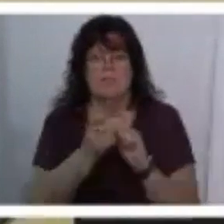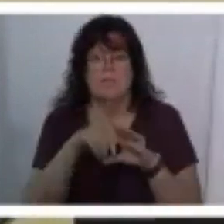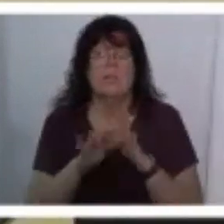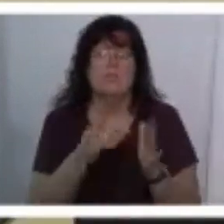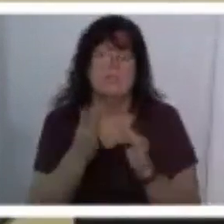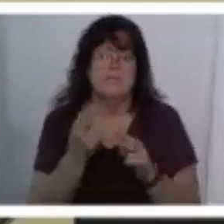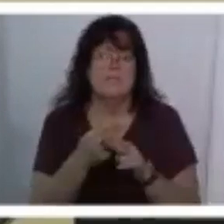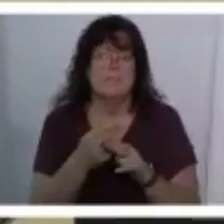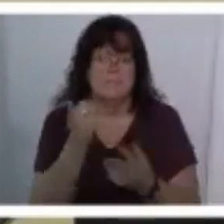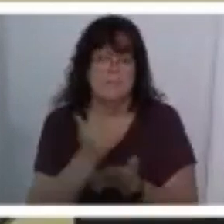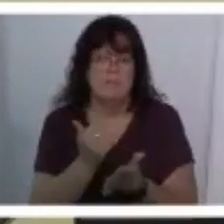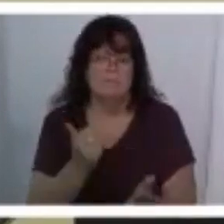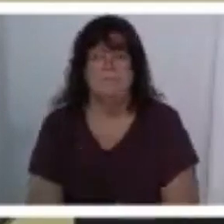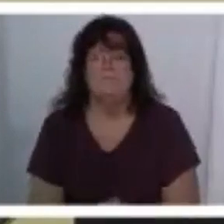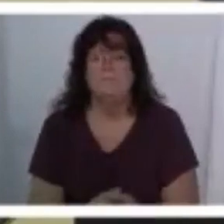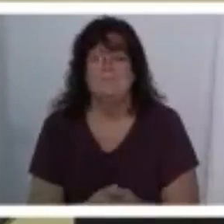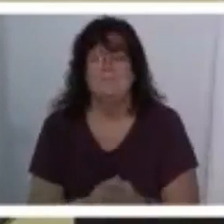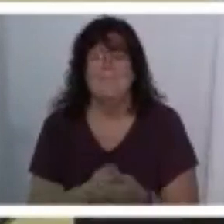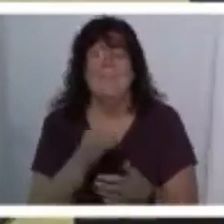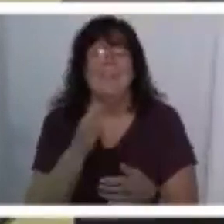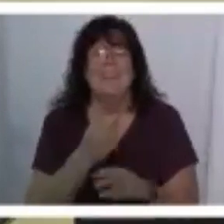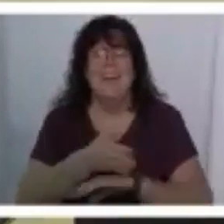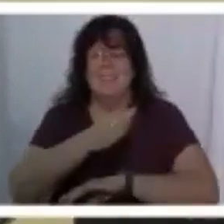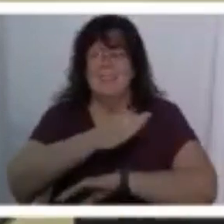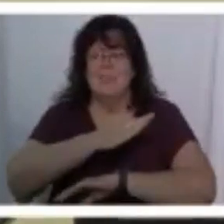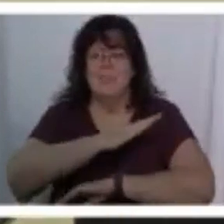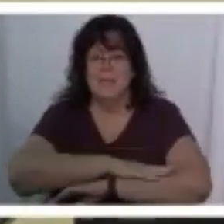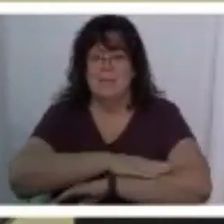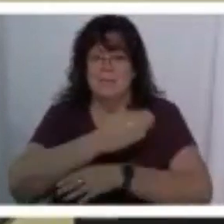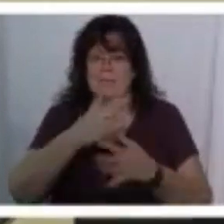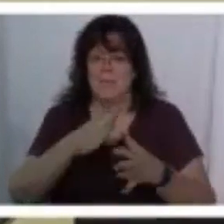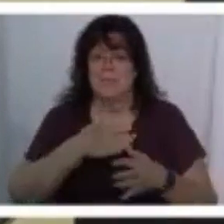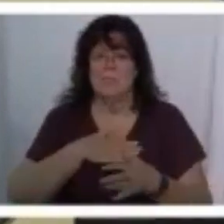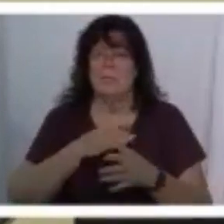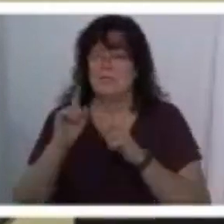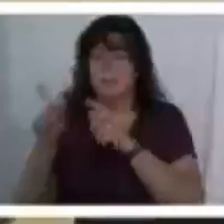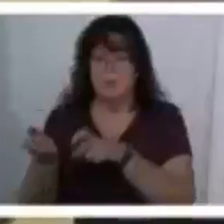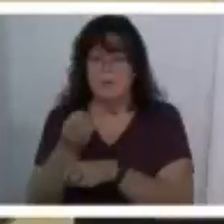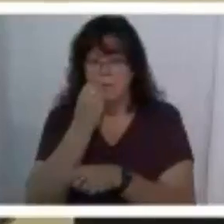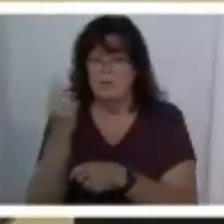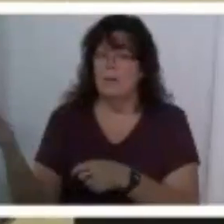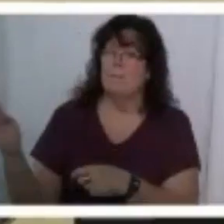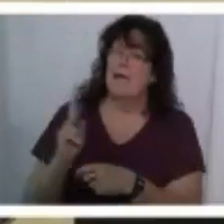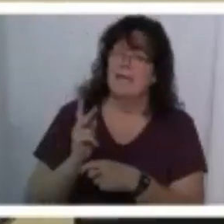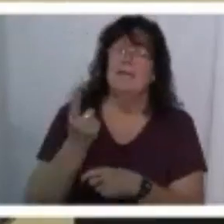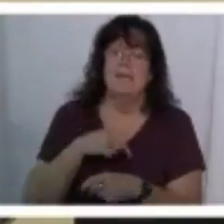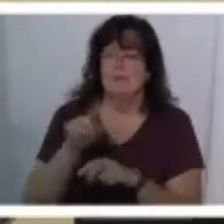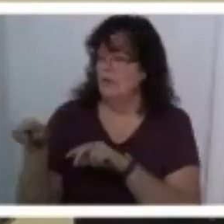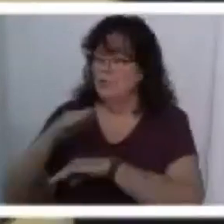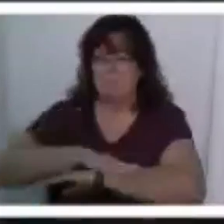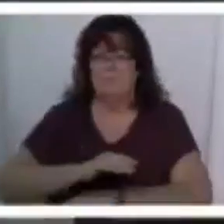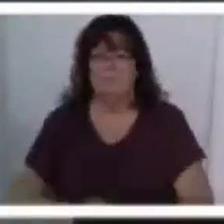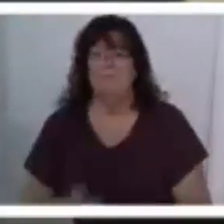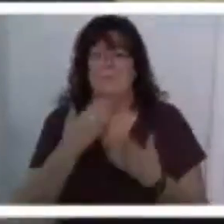all right they're gonna pass those around after your table is done then please go ahead and start getting food and then come right back in and get to your table